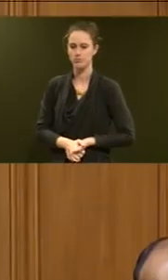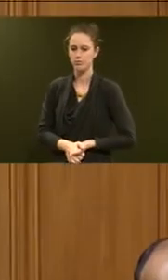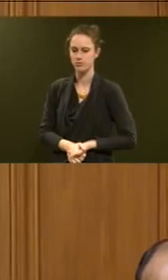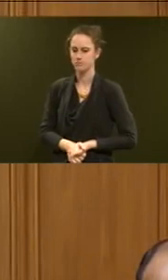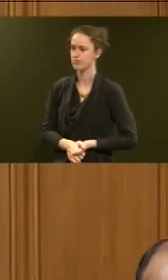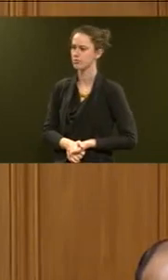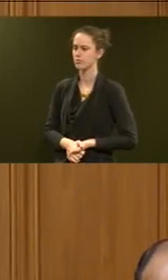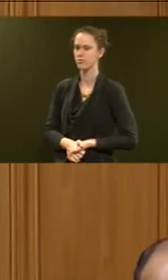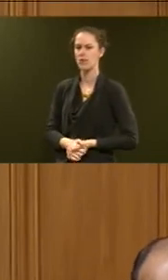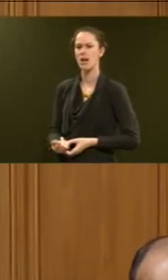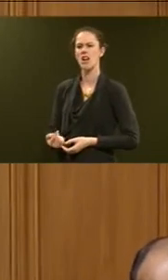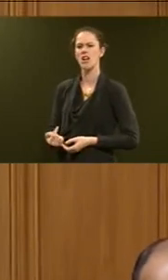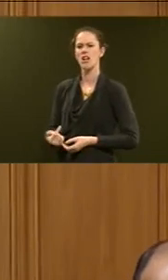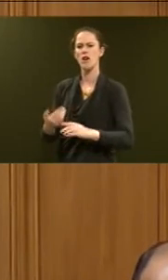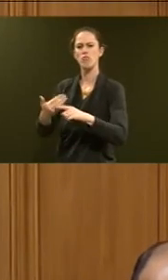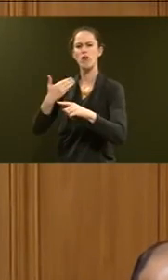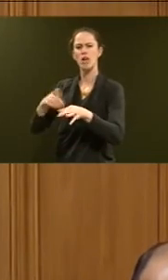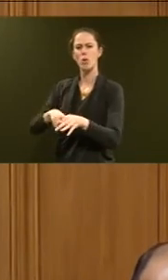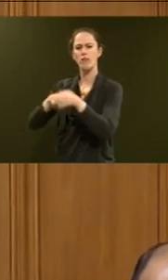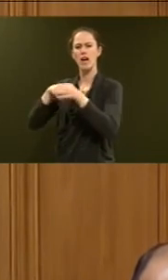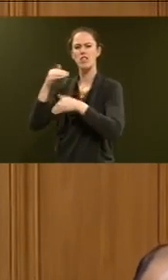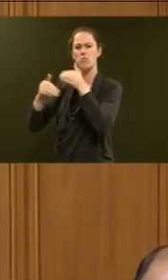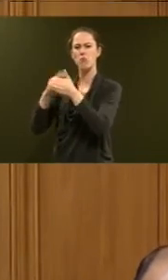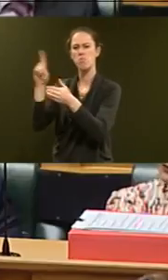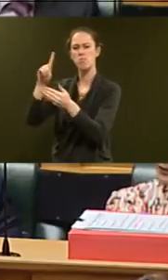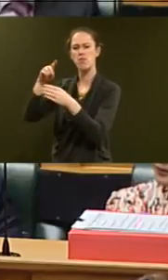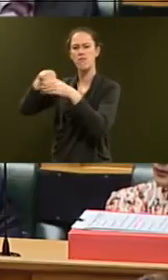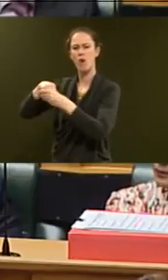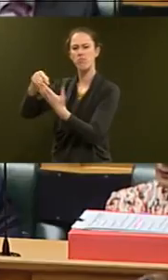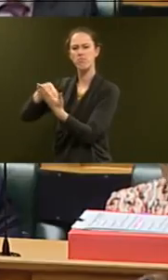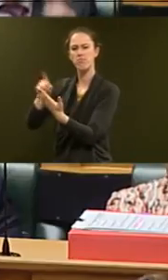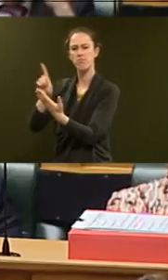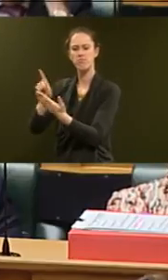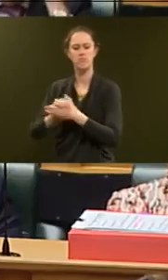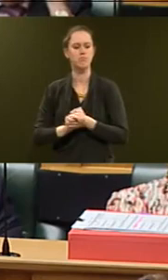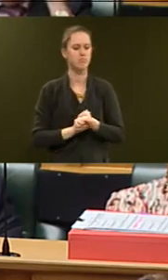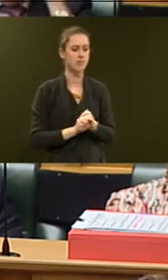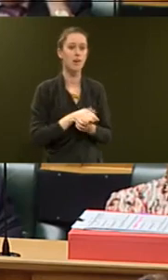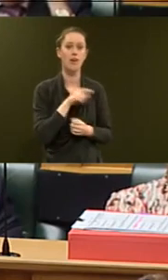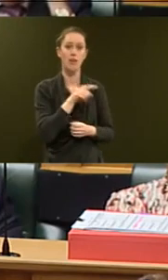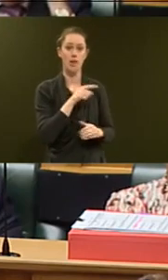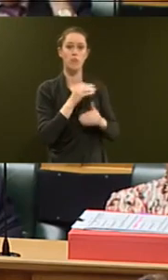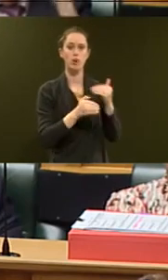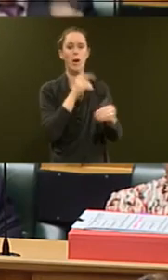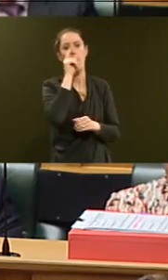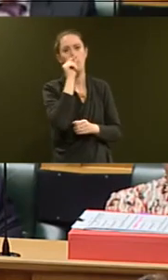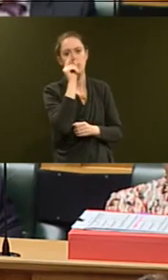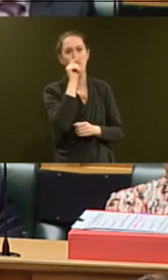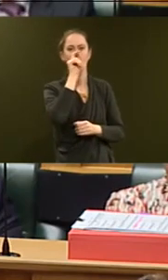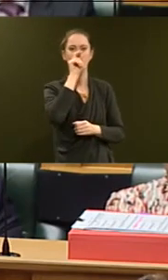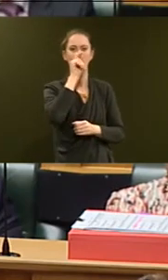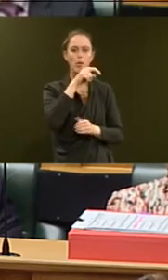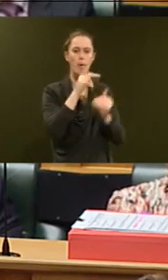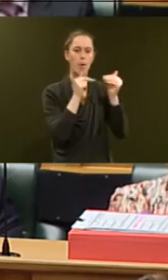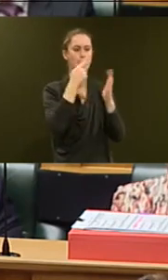What does the pre-qualification process entail? The pre-qualification process is where potential KiwiBuild